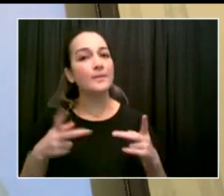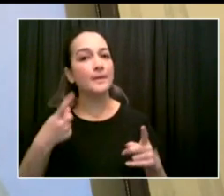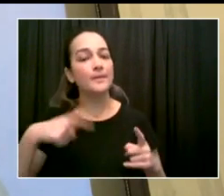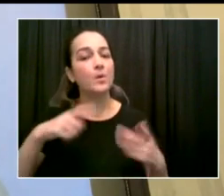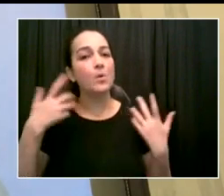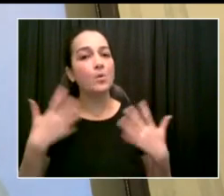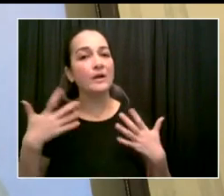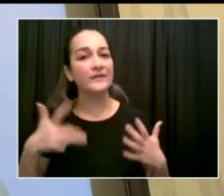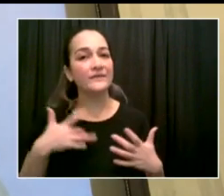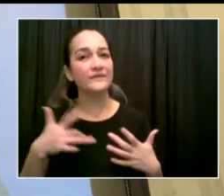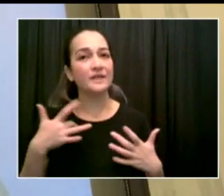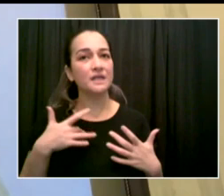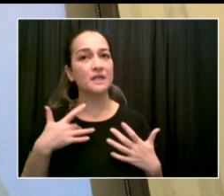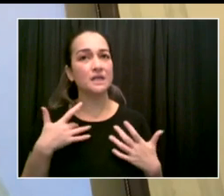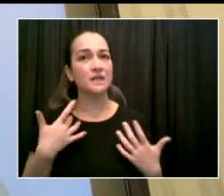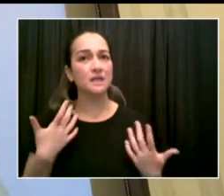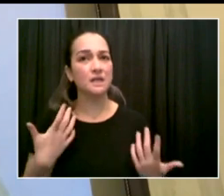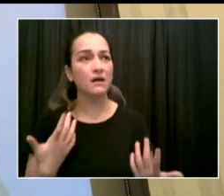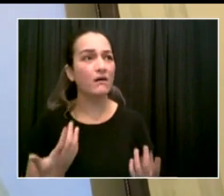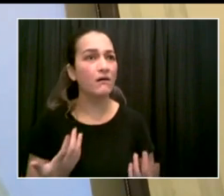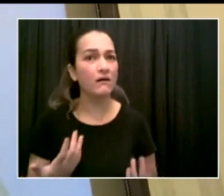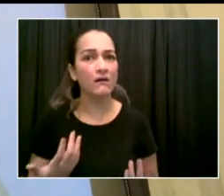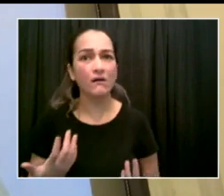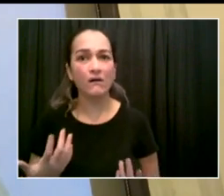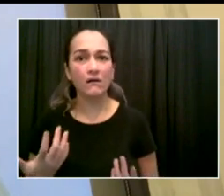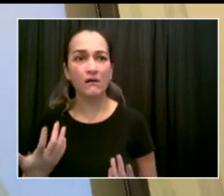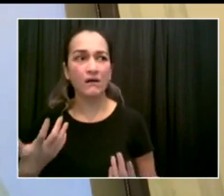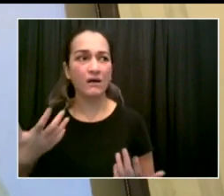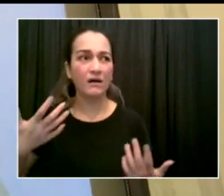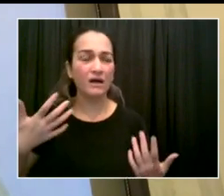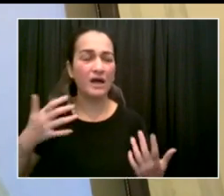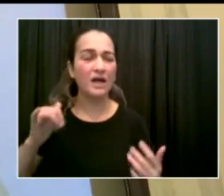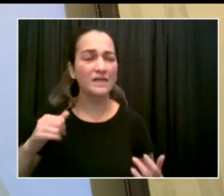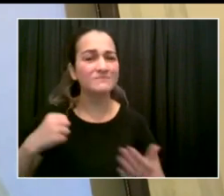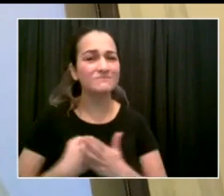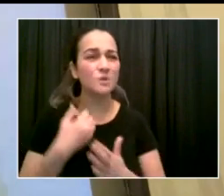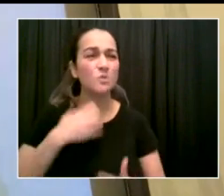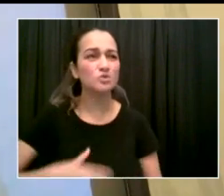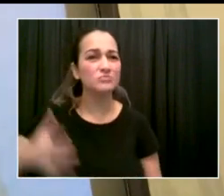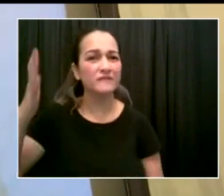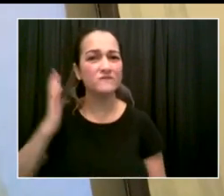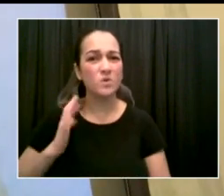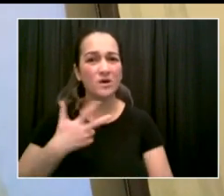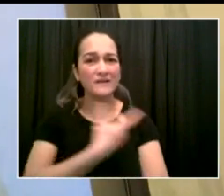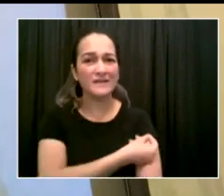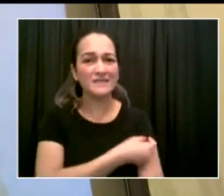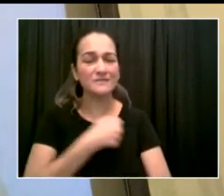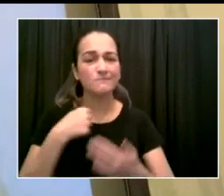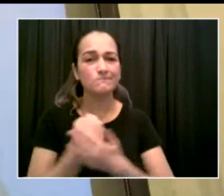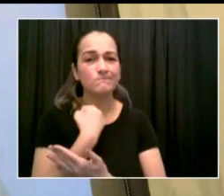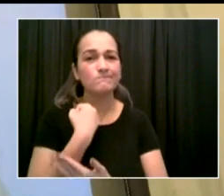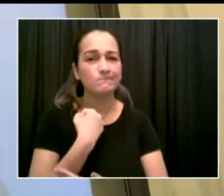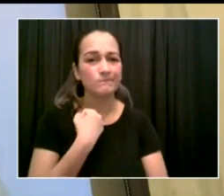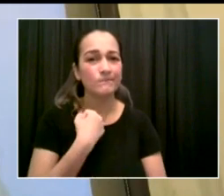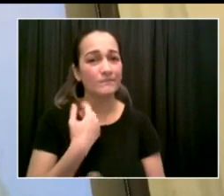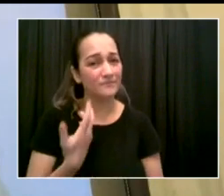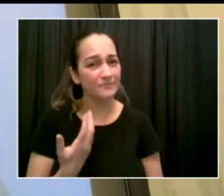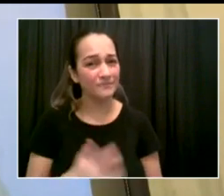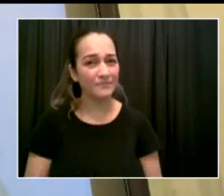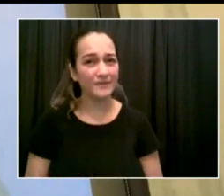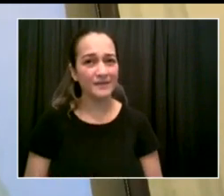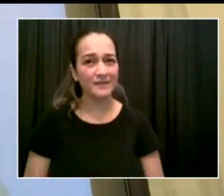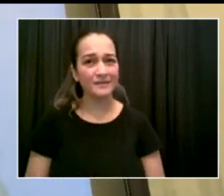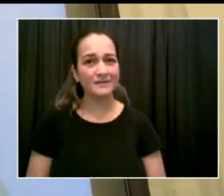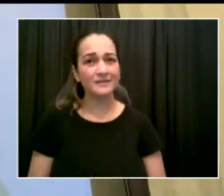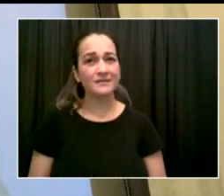and during that period, we ask the question, who shall live and who shall die? And then